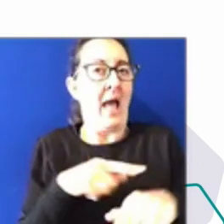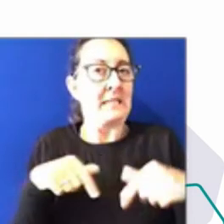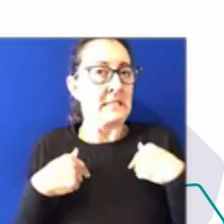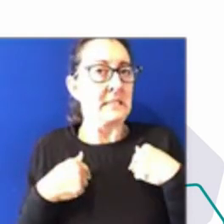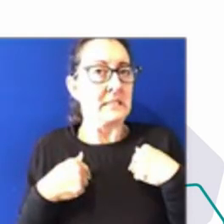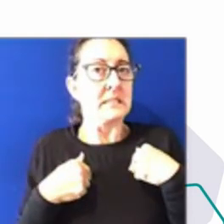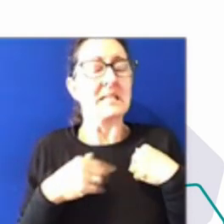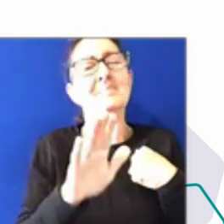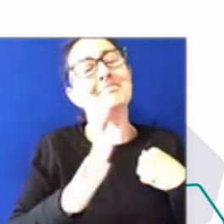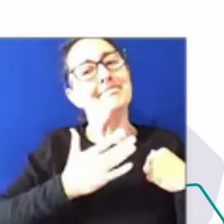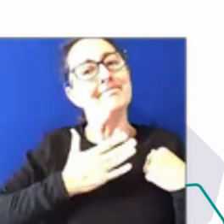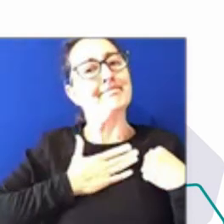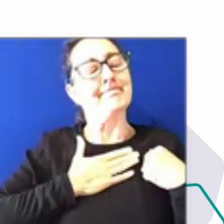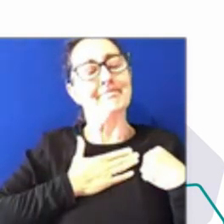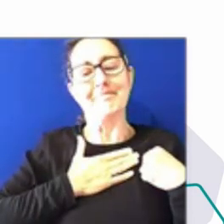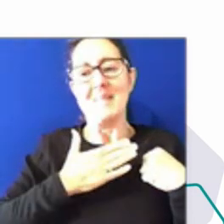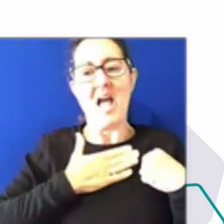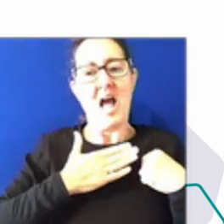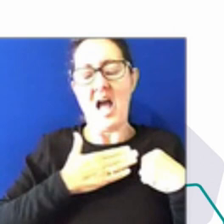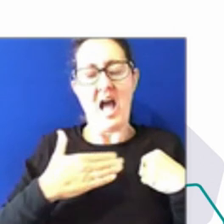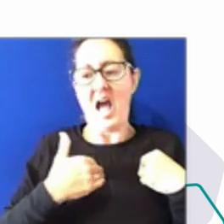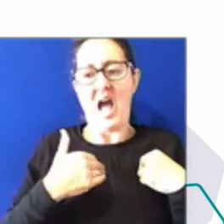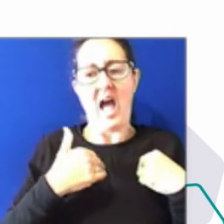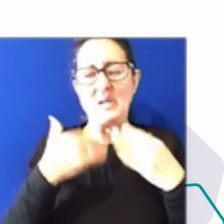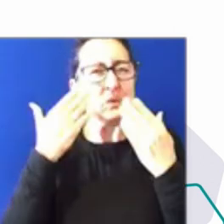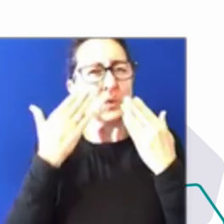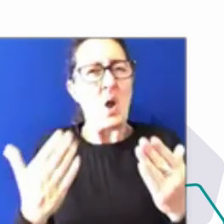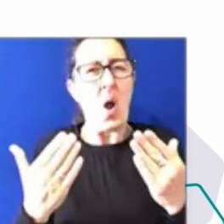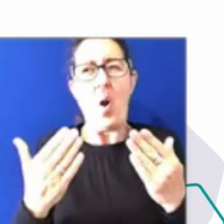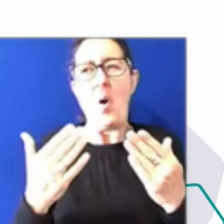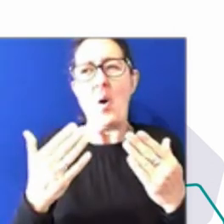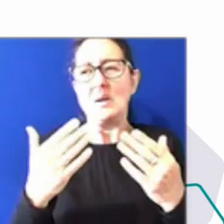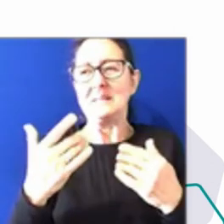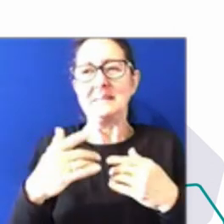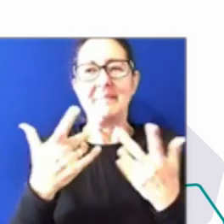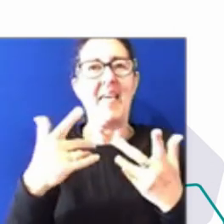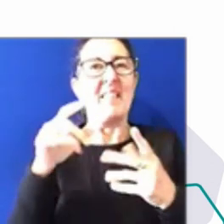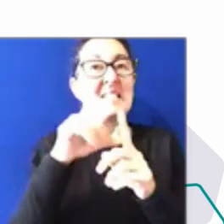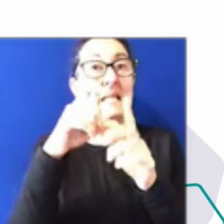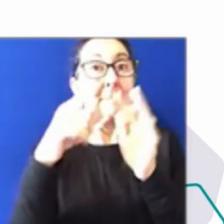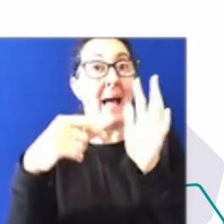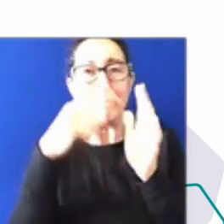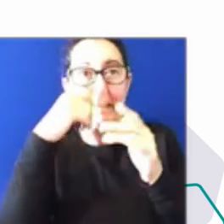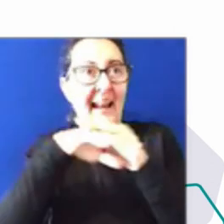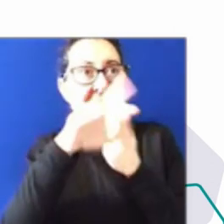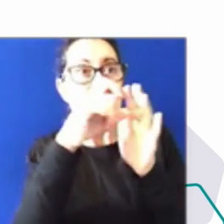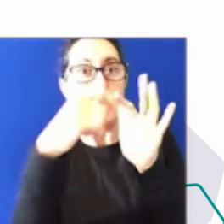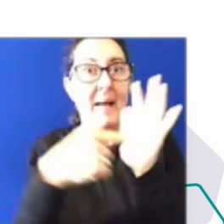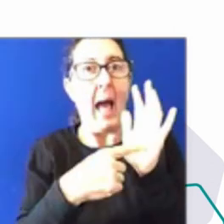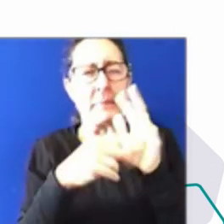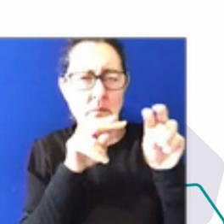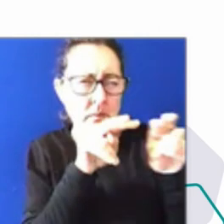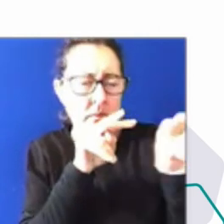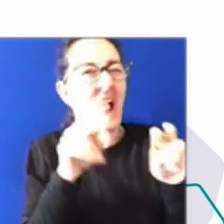that we can say that the culture in the departments under scrutiny here is any different from culture elsewhere in the public